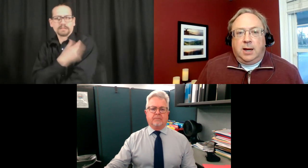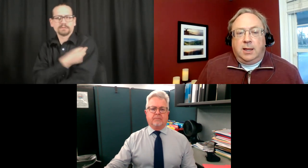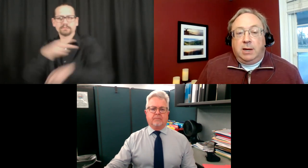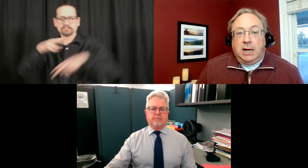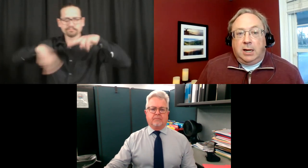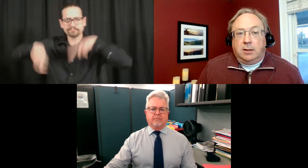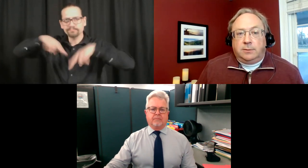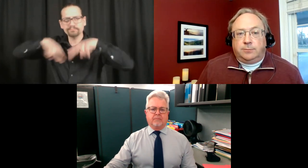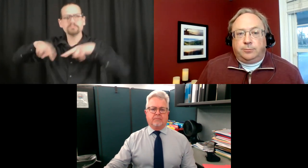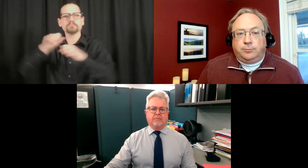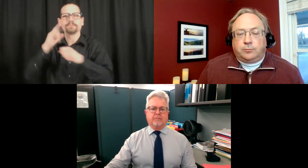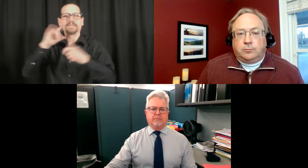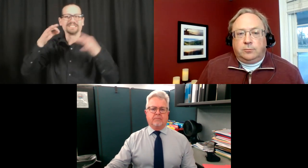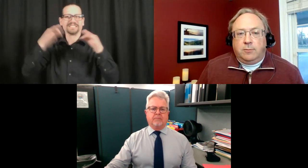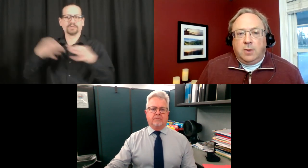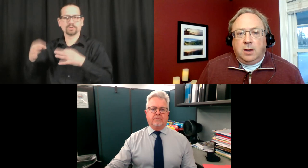In the beginning,